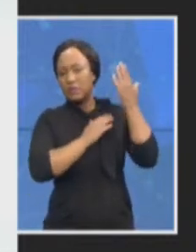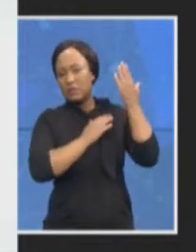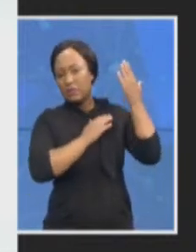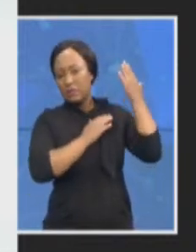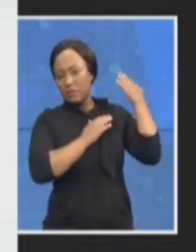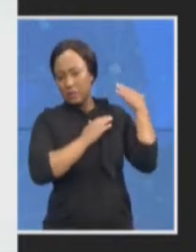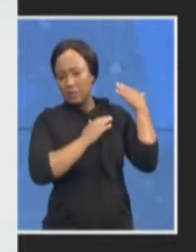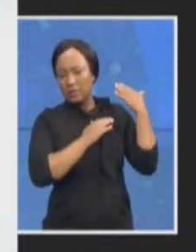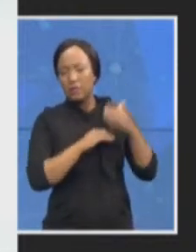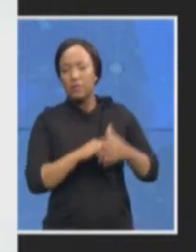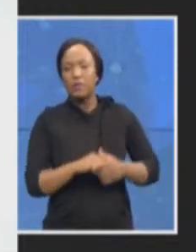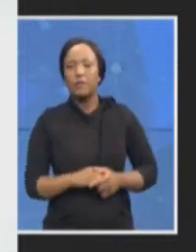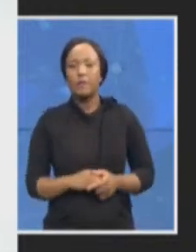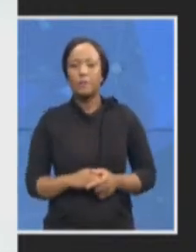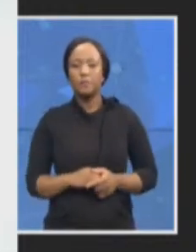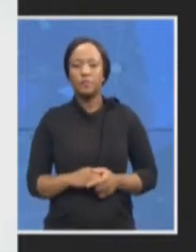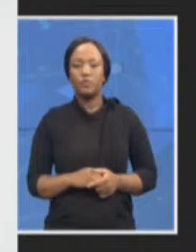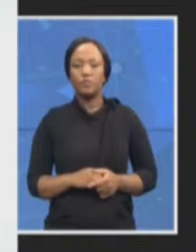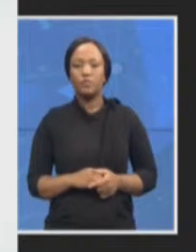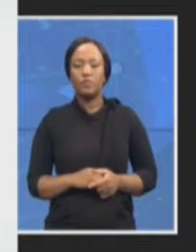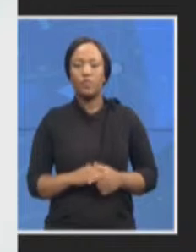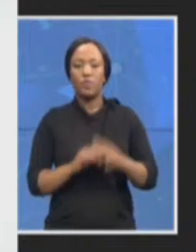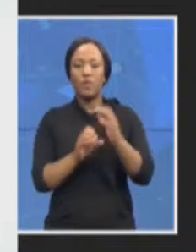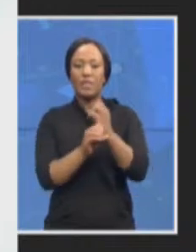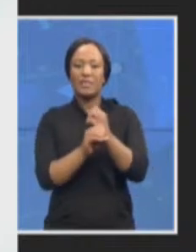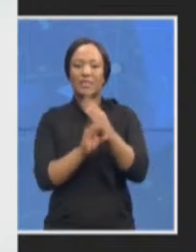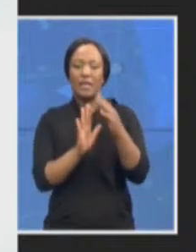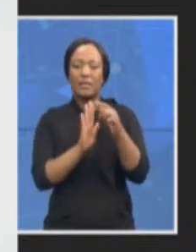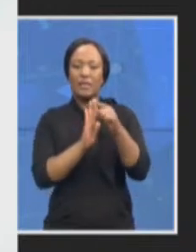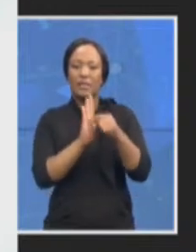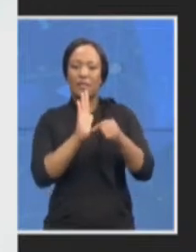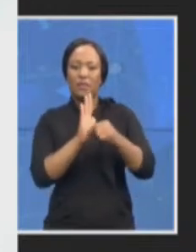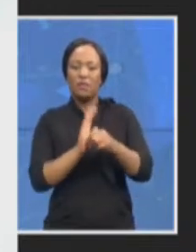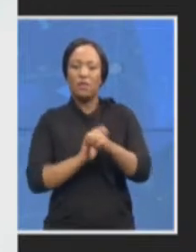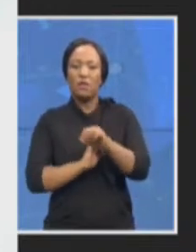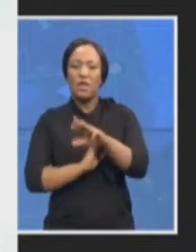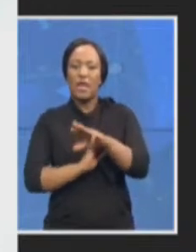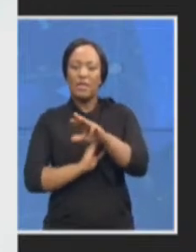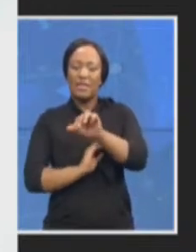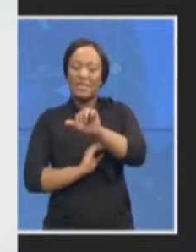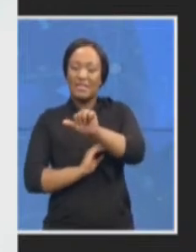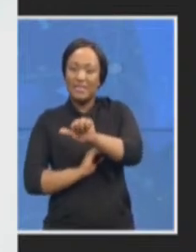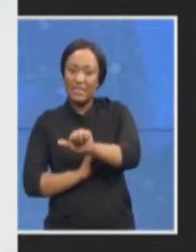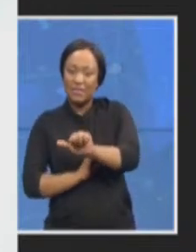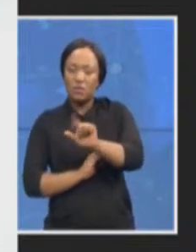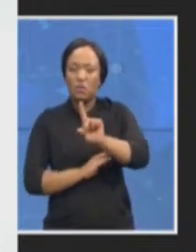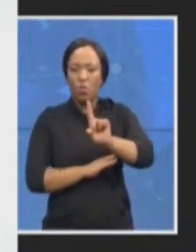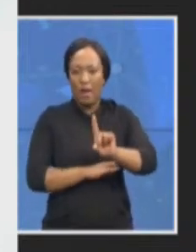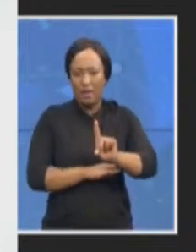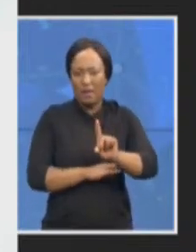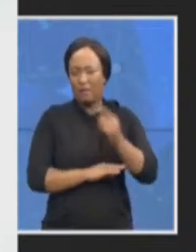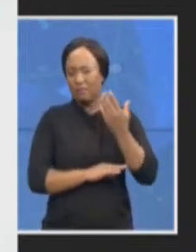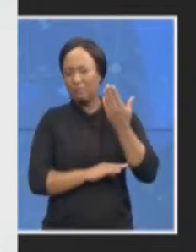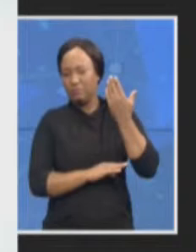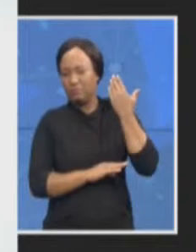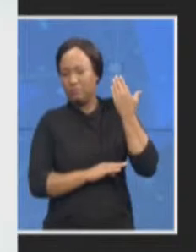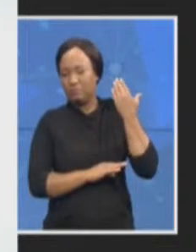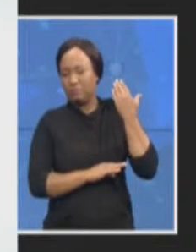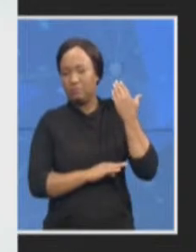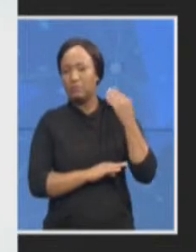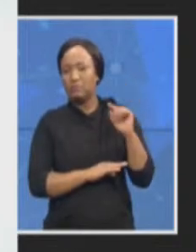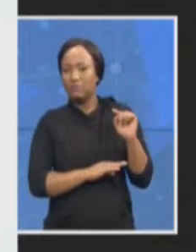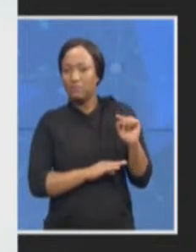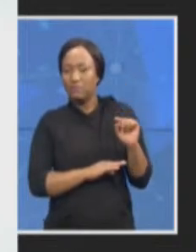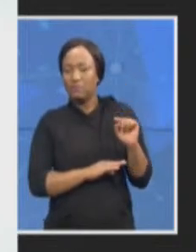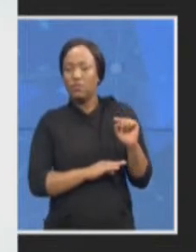starting date is 1961 and you will recall that the truth and